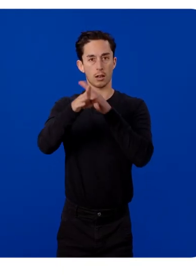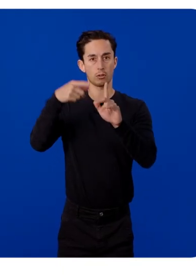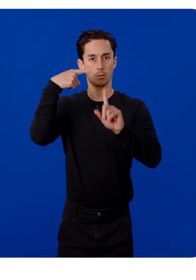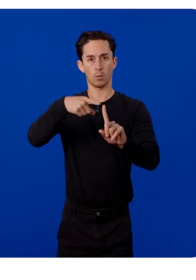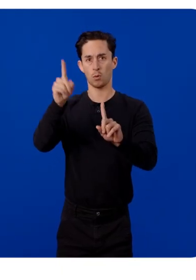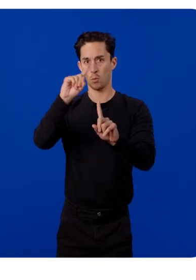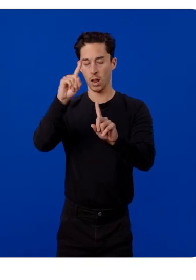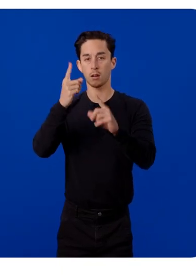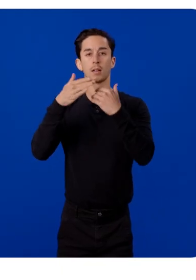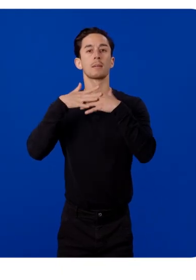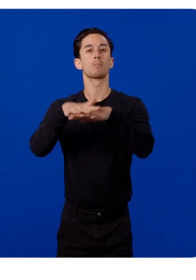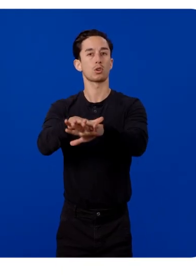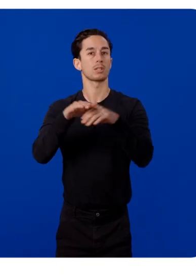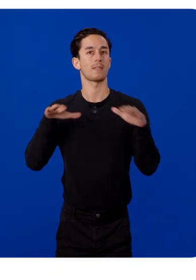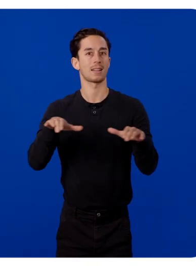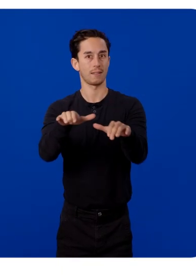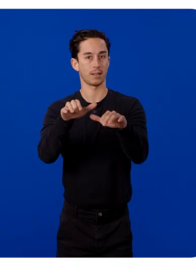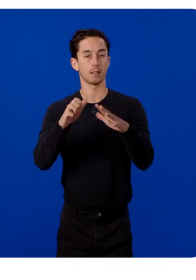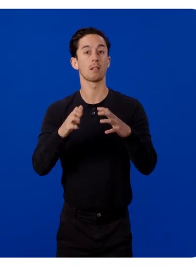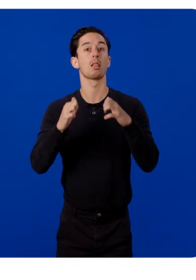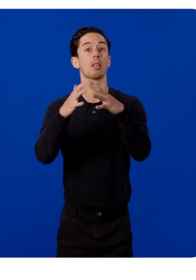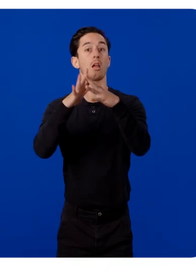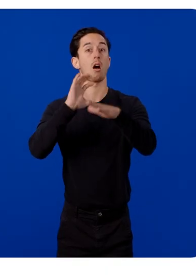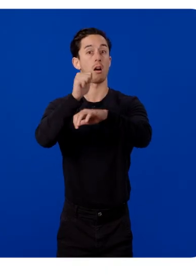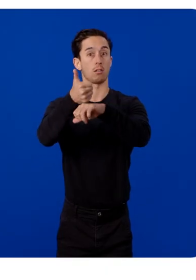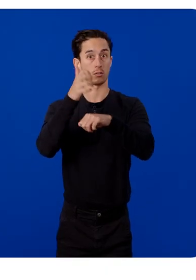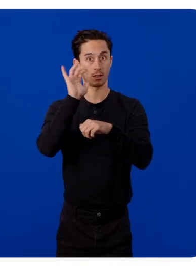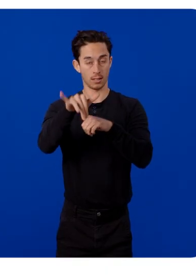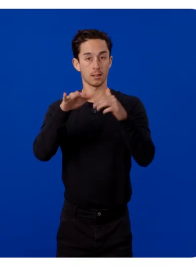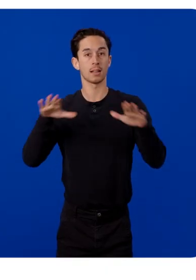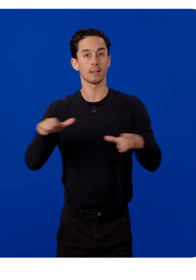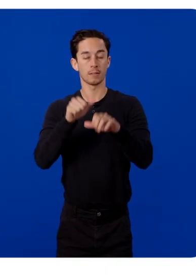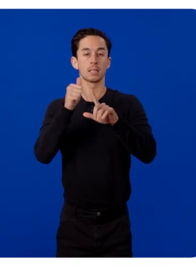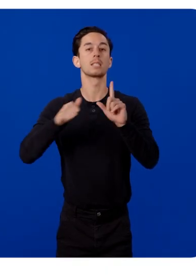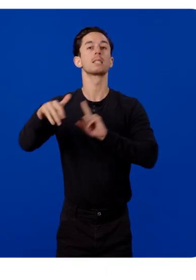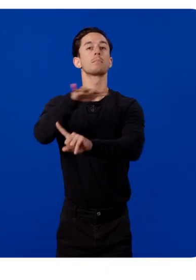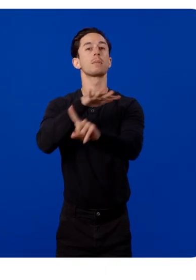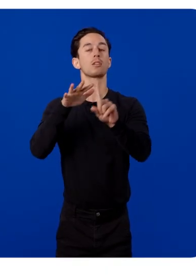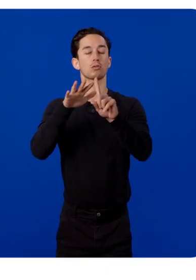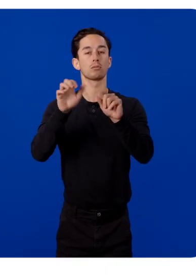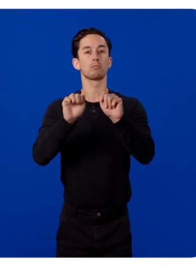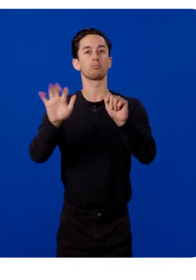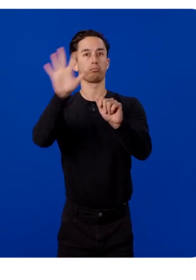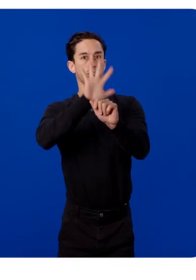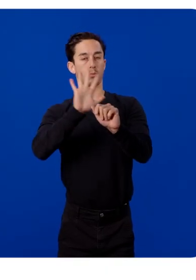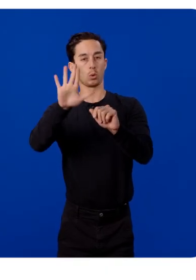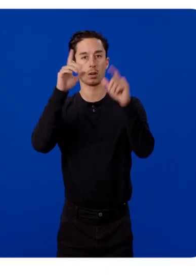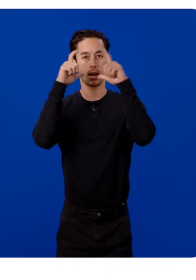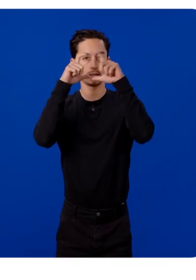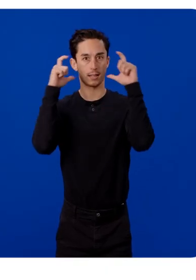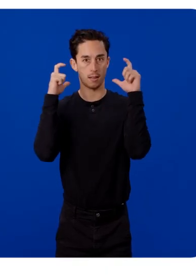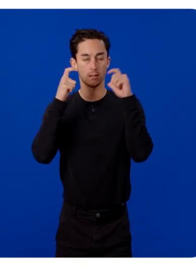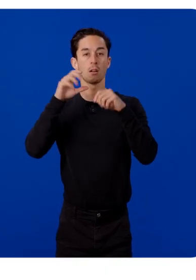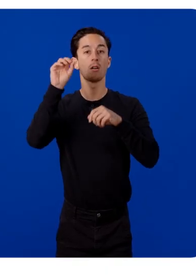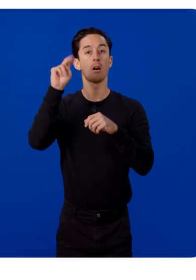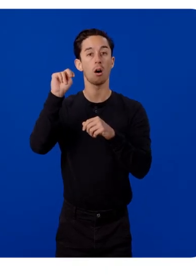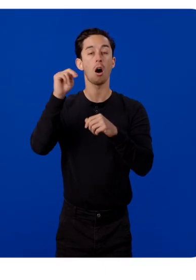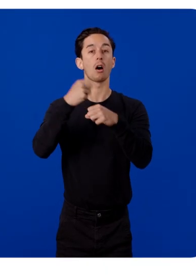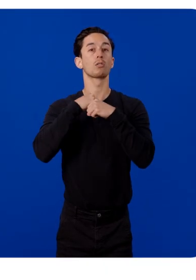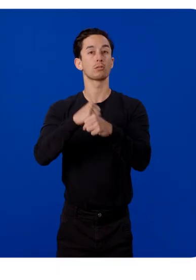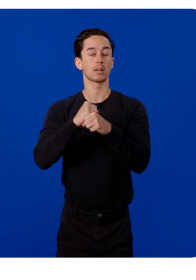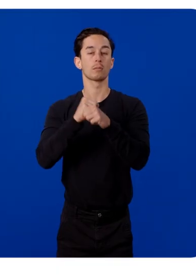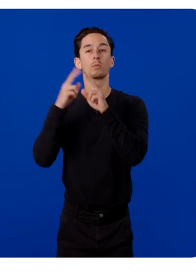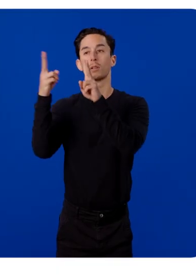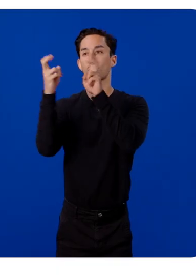Activity. Launching an Immersive Activity creates a spatial environment in the headset. In the OnCreate function, we load in our 3D